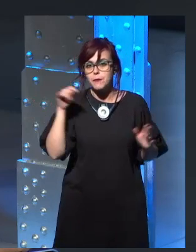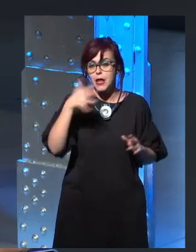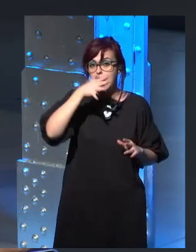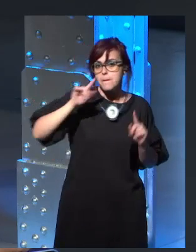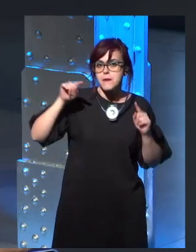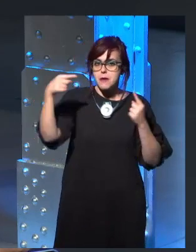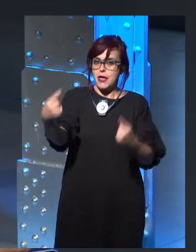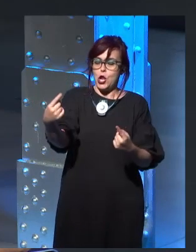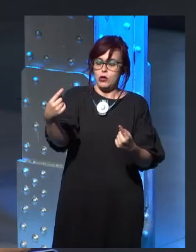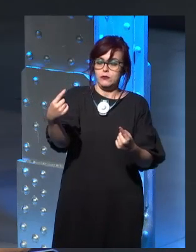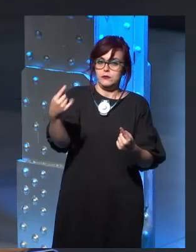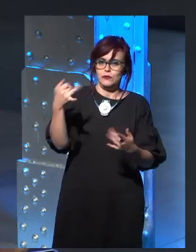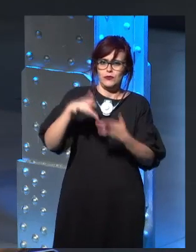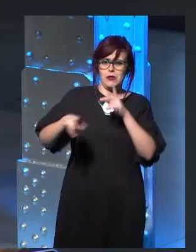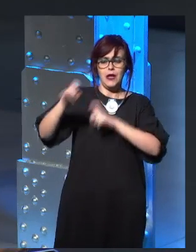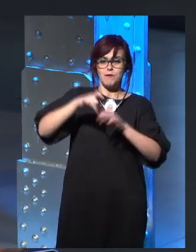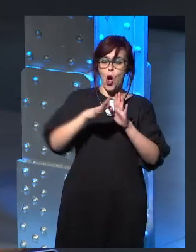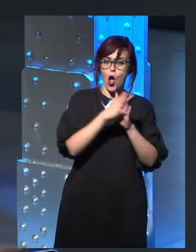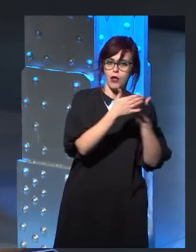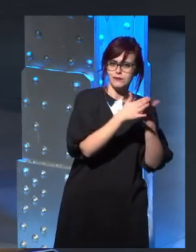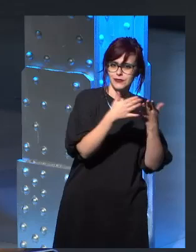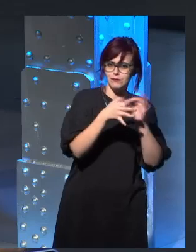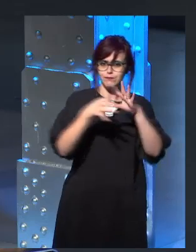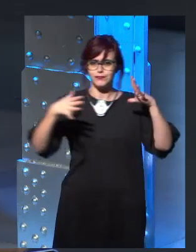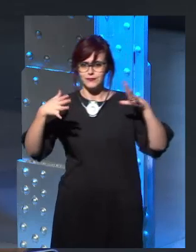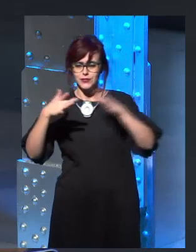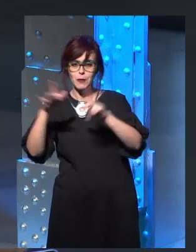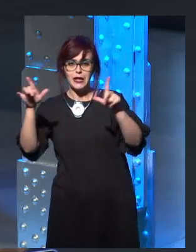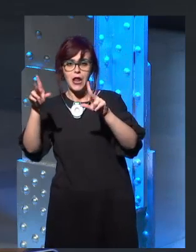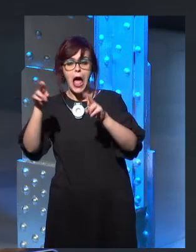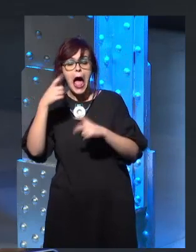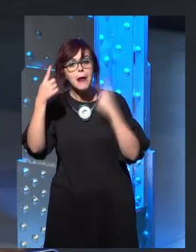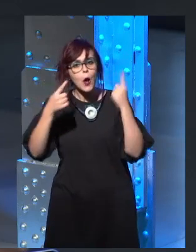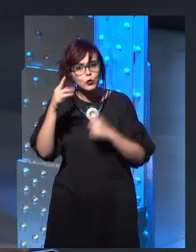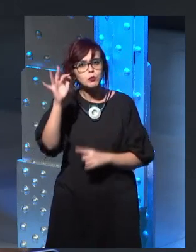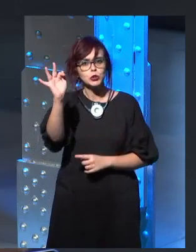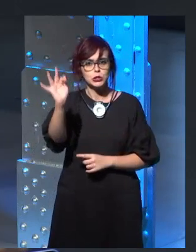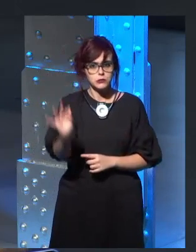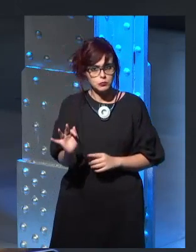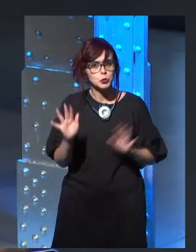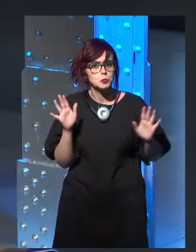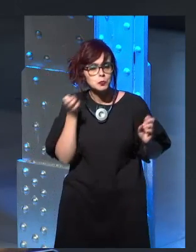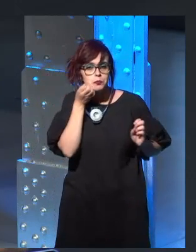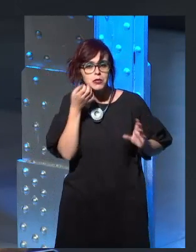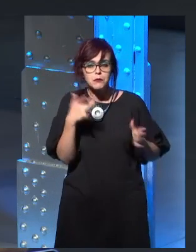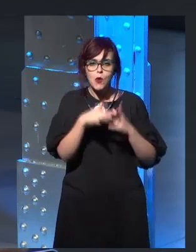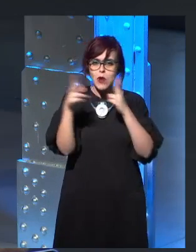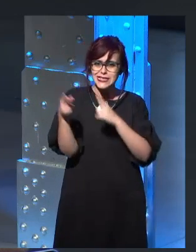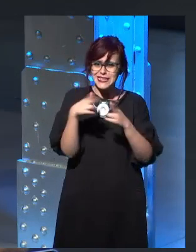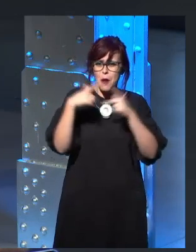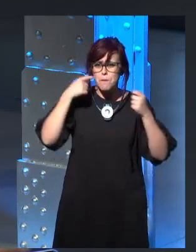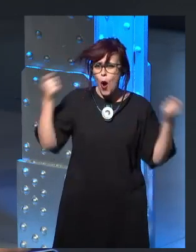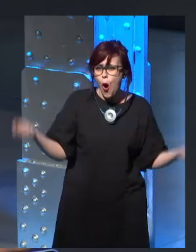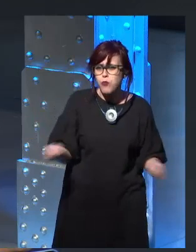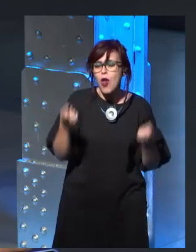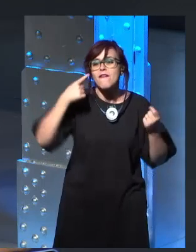again, that they are doing some good stuff. Uh, there's no question about that. It is hugely popular and it's, uh, very